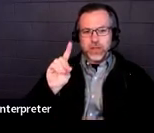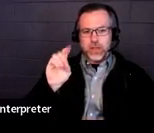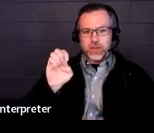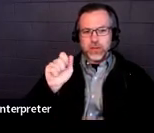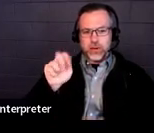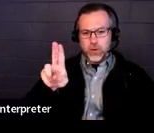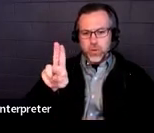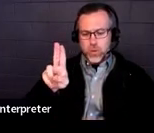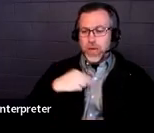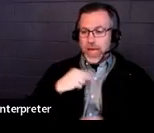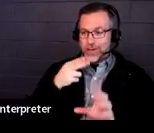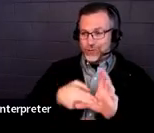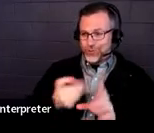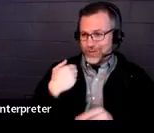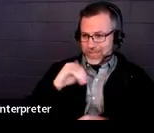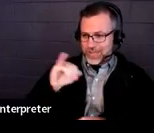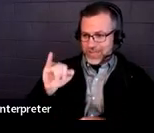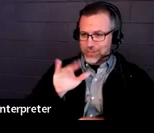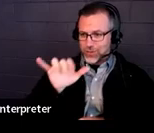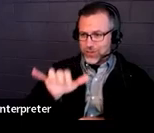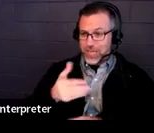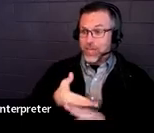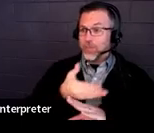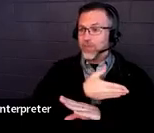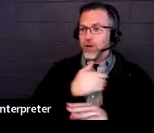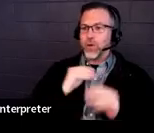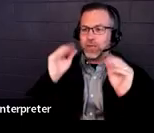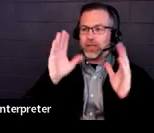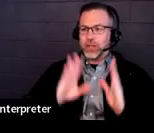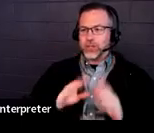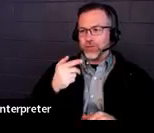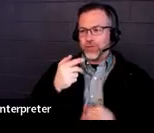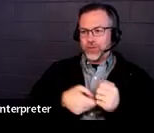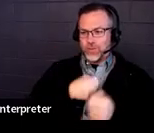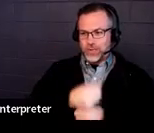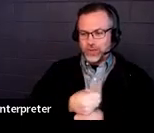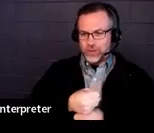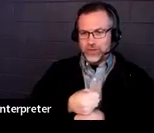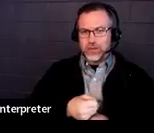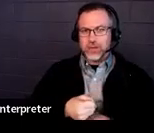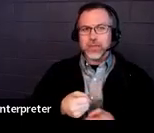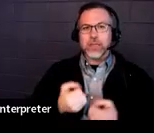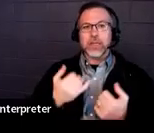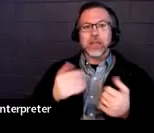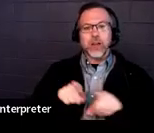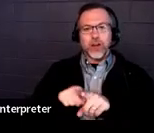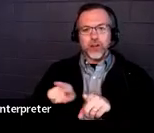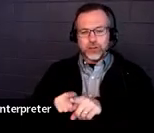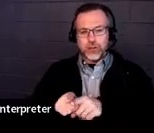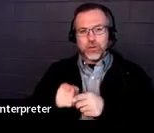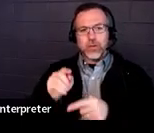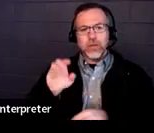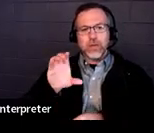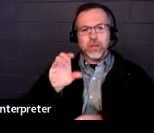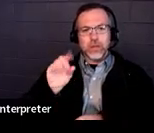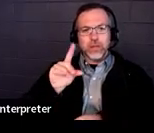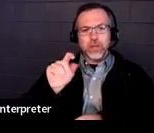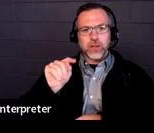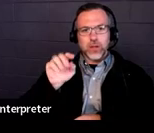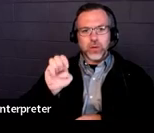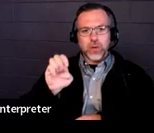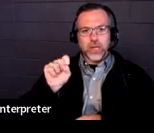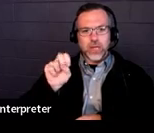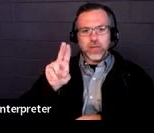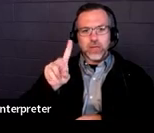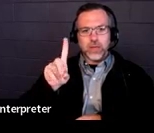that, I was a teacher for 21 years. And with me here today, I have Colette Sullivan. Colette.